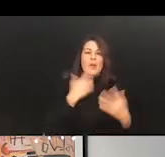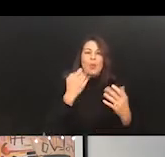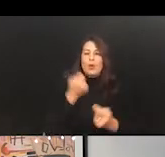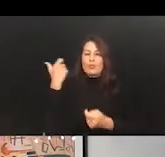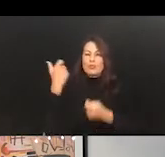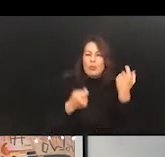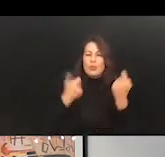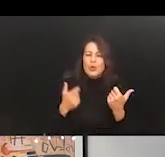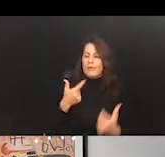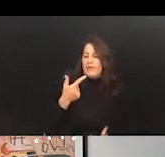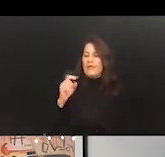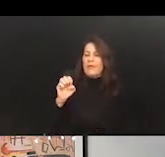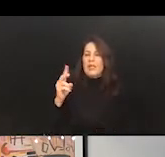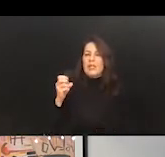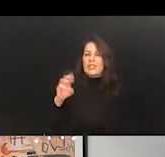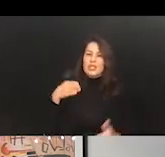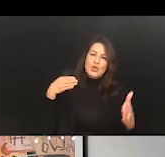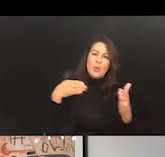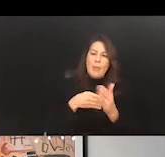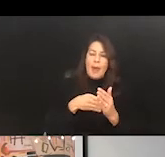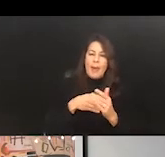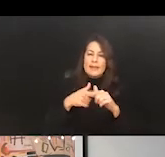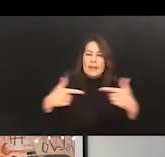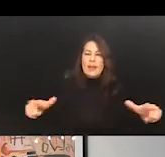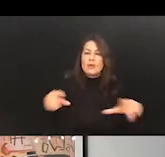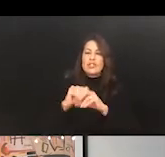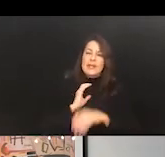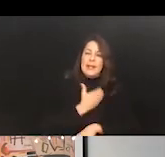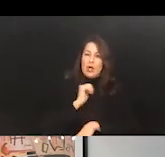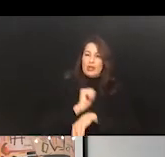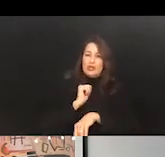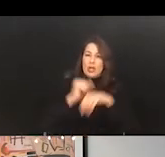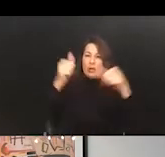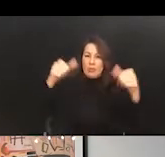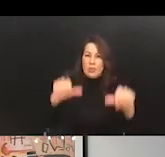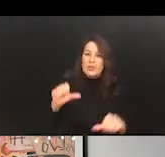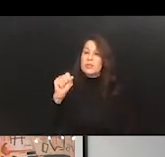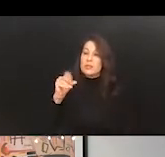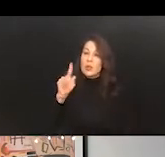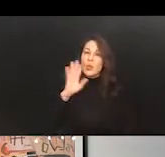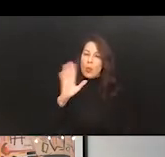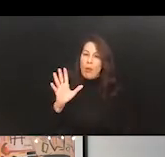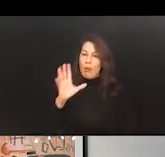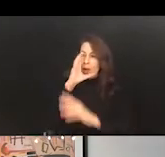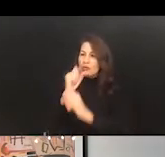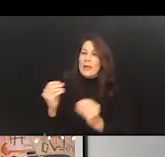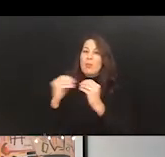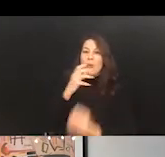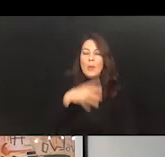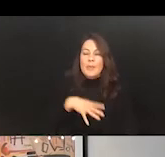language in our actual job posting so that it's, you know, going to attract more, more women.